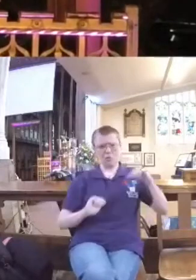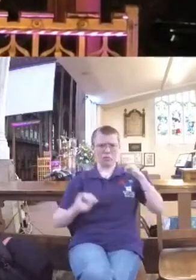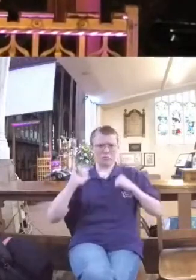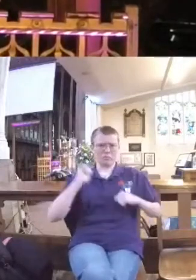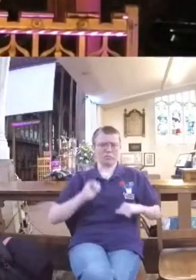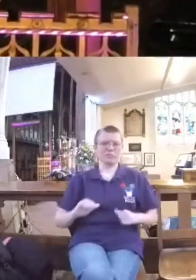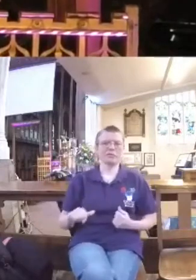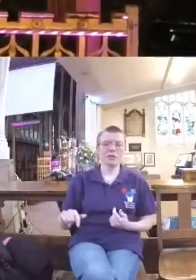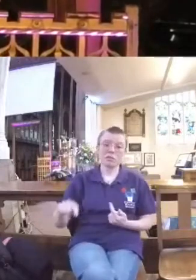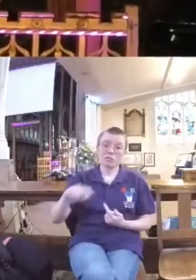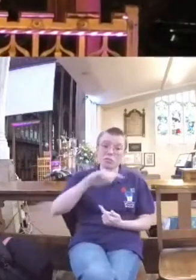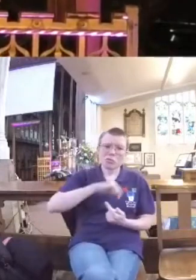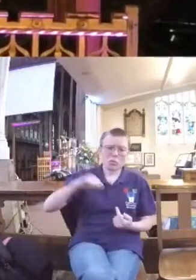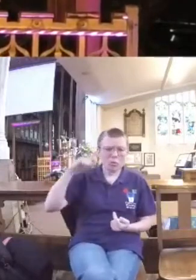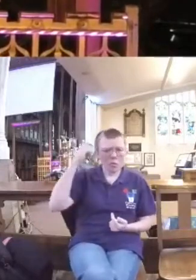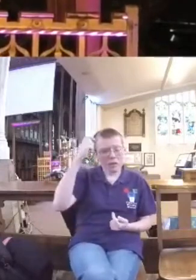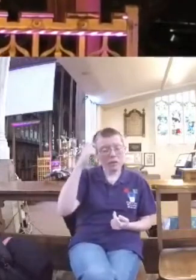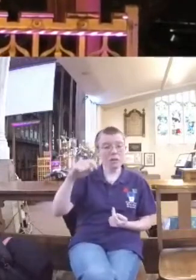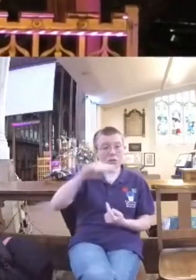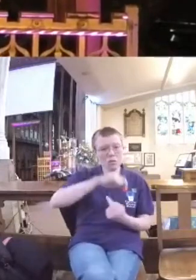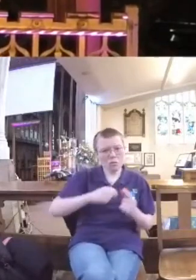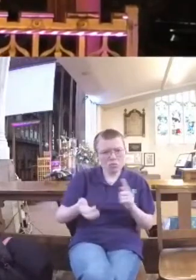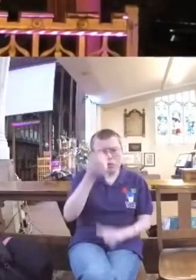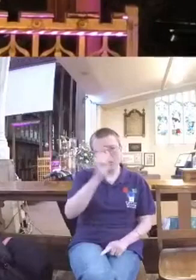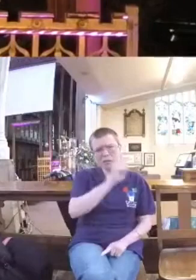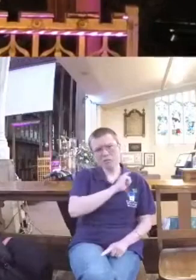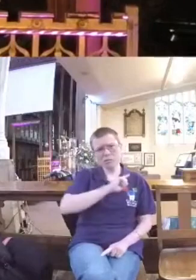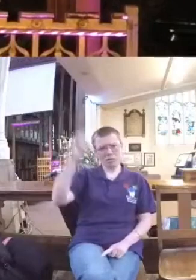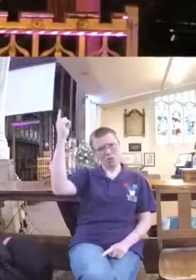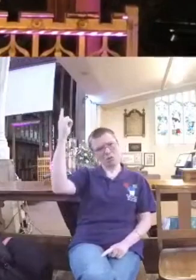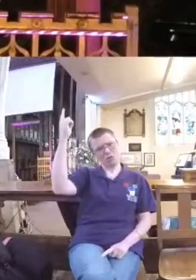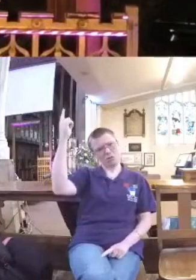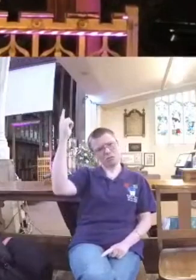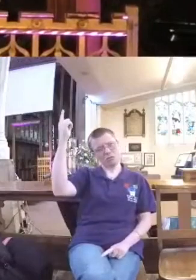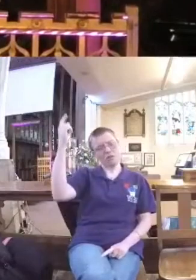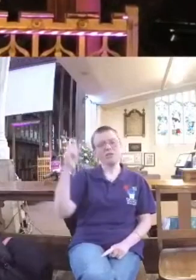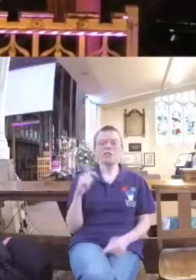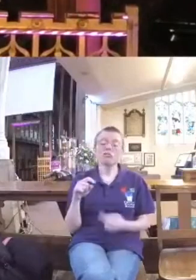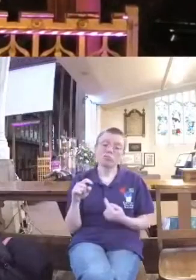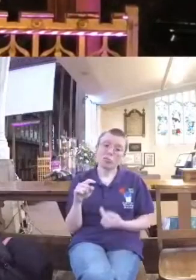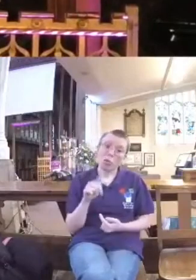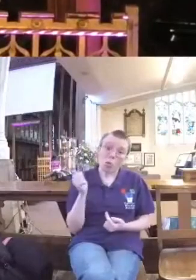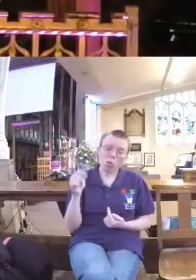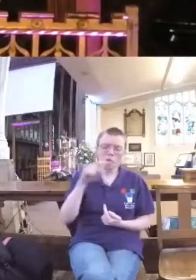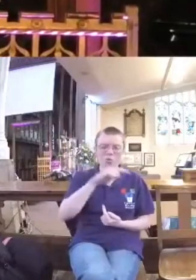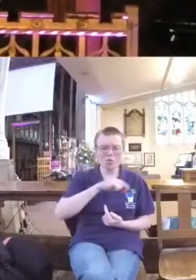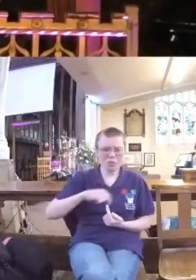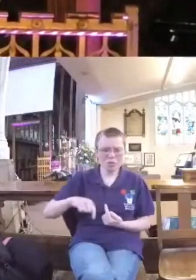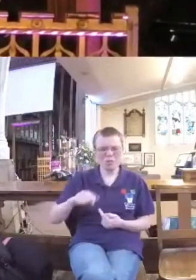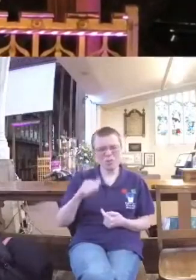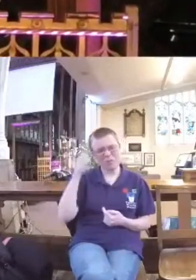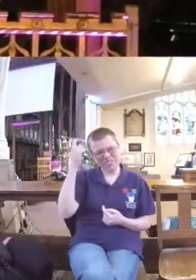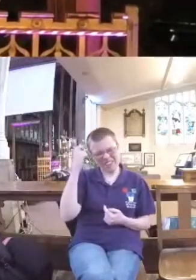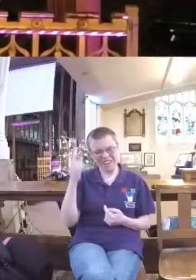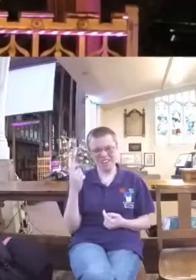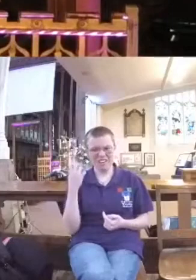Do we attribute our successes to God? Or do we feel entitled to the